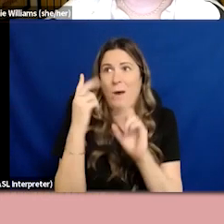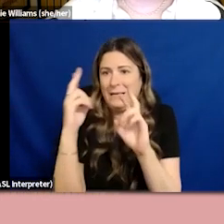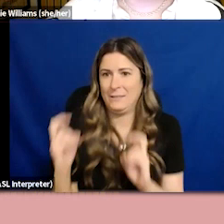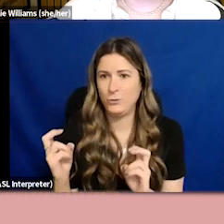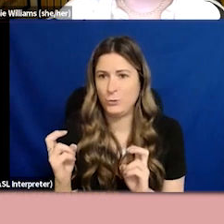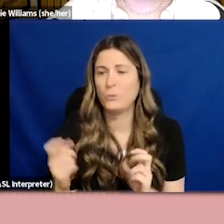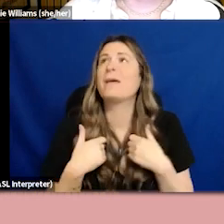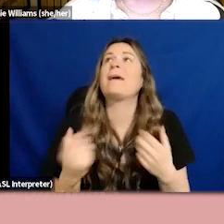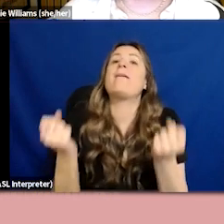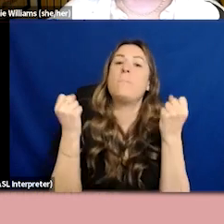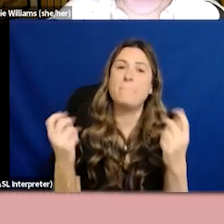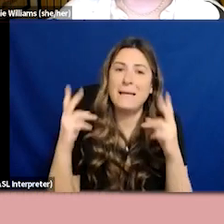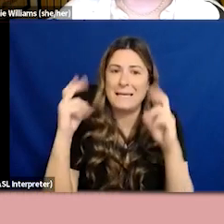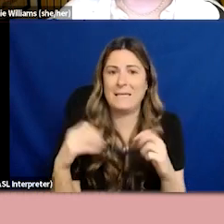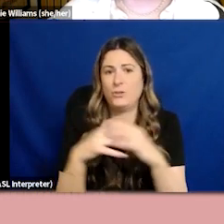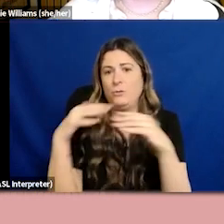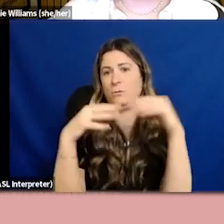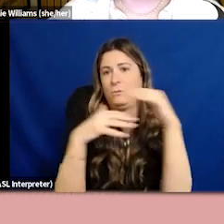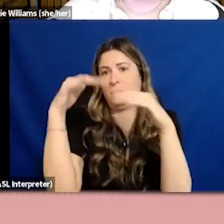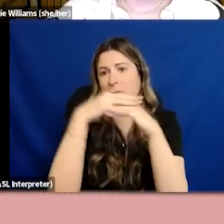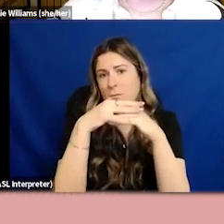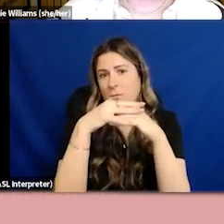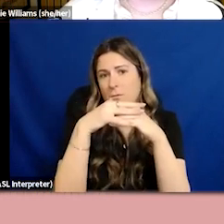So, too long didn't read, what is intersectionality?